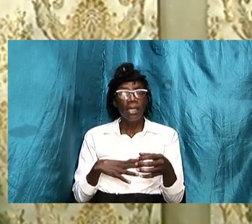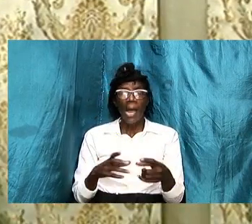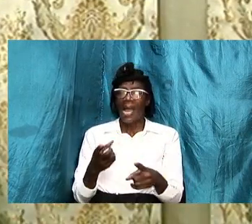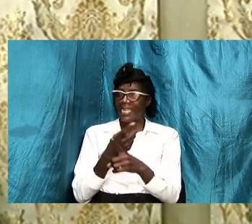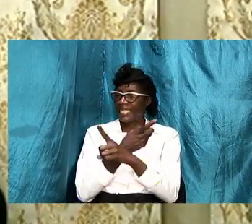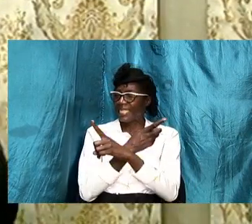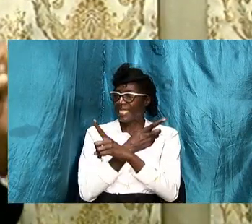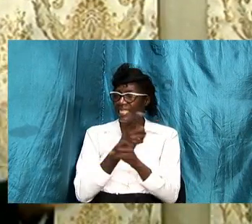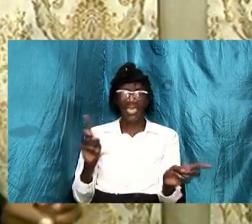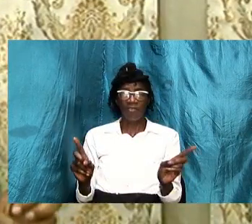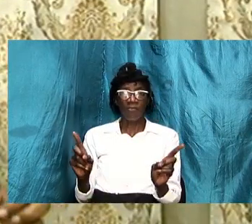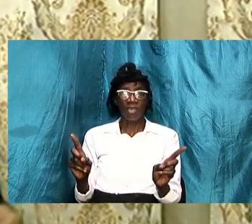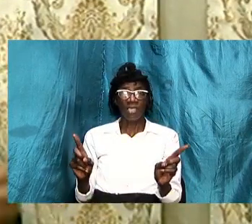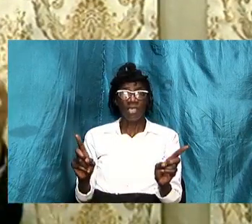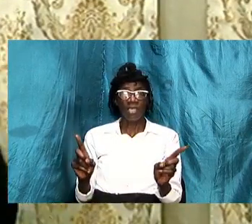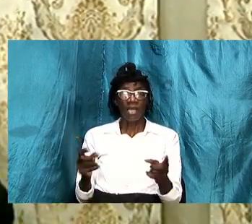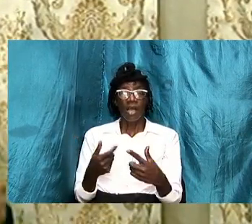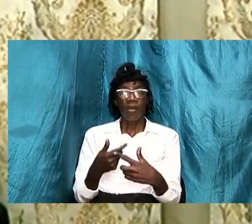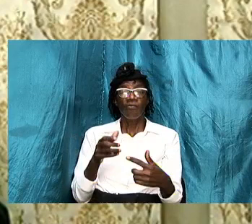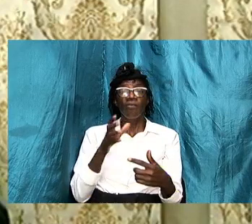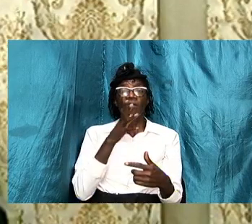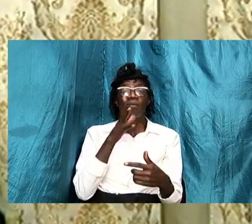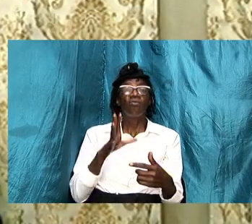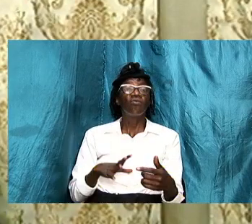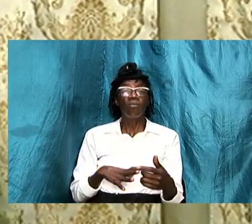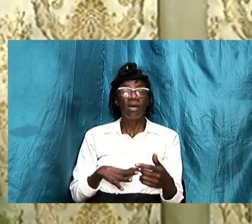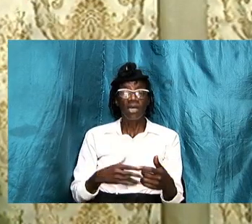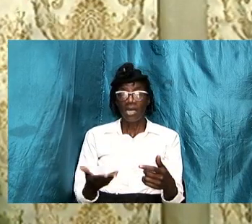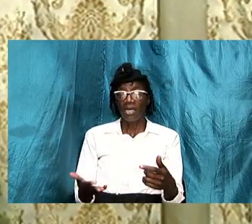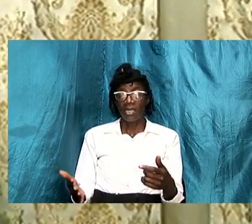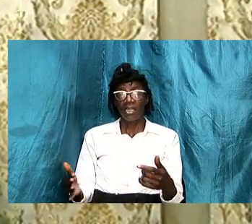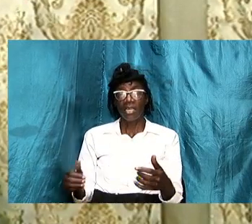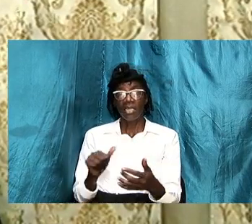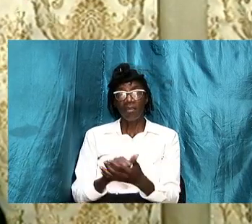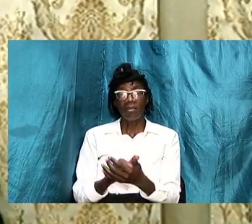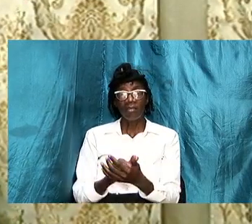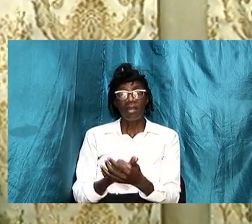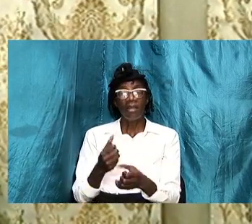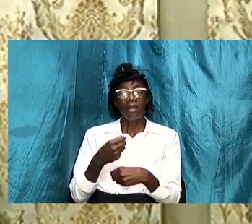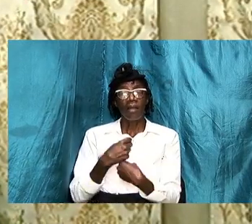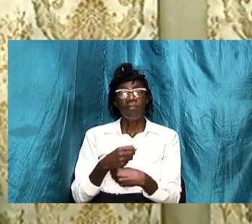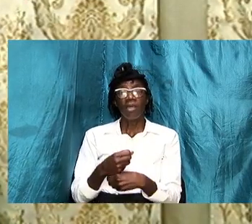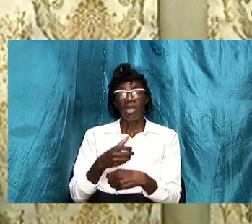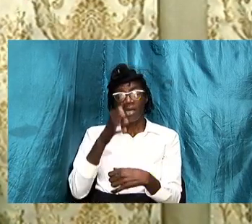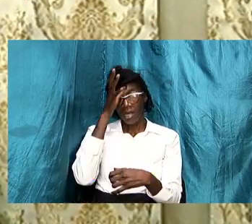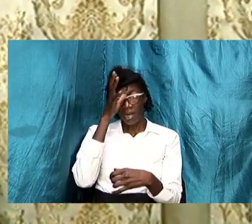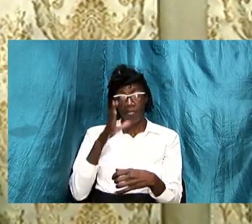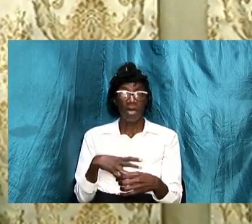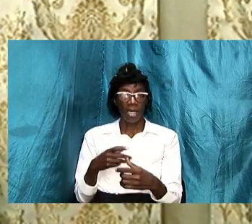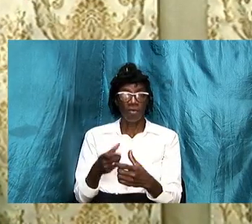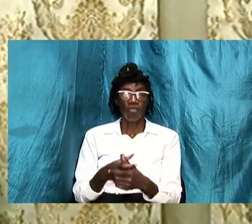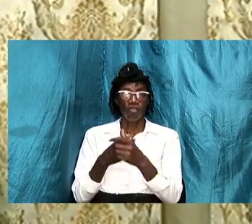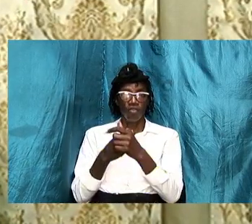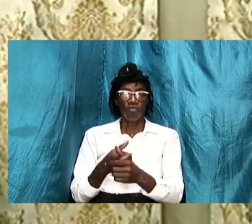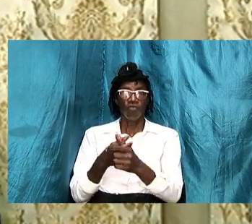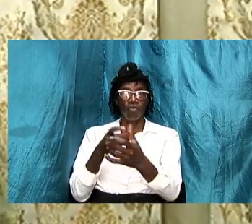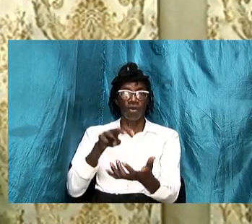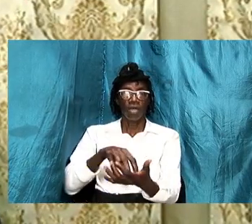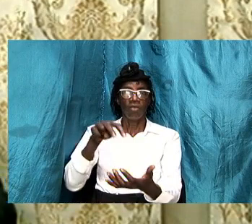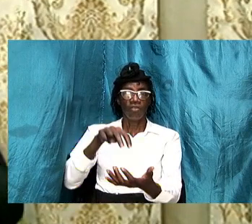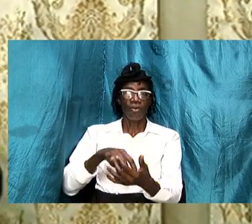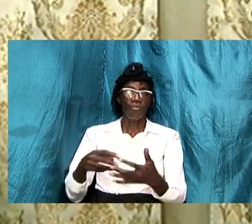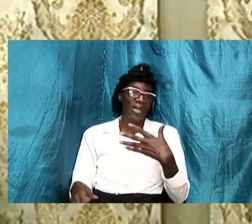different from that of a woman the thing that will cause a woman to run and to jump and to get